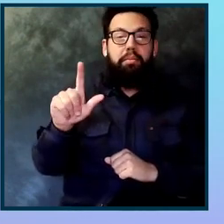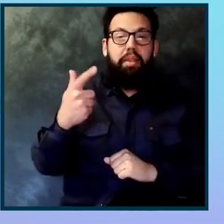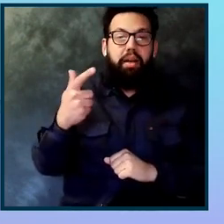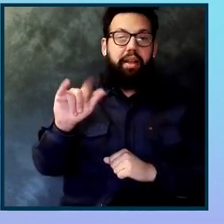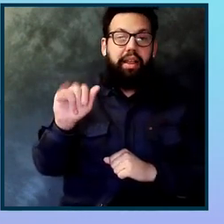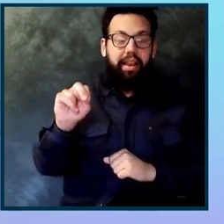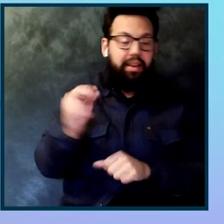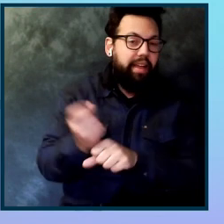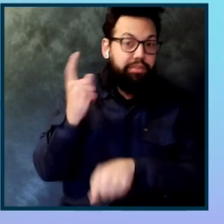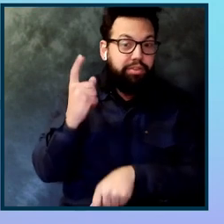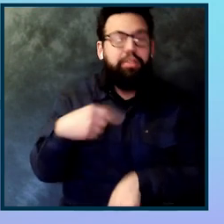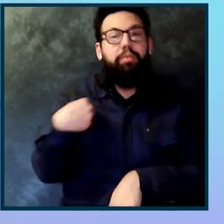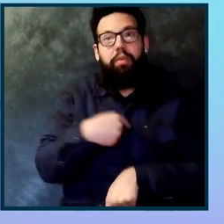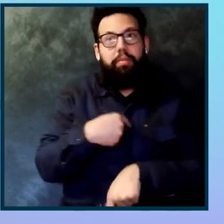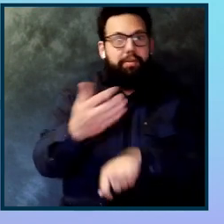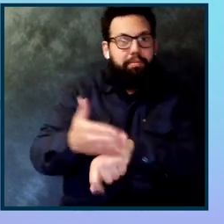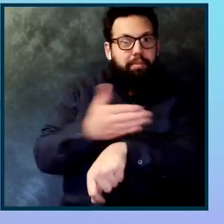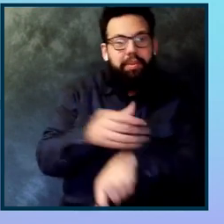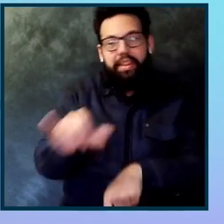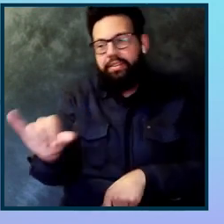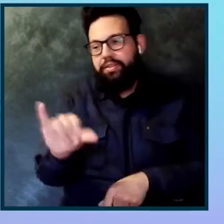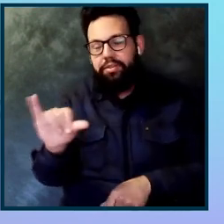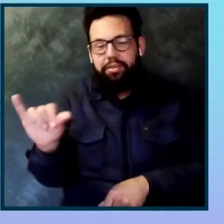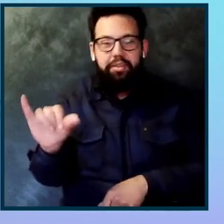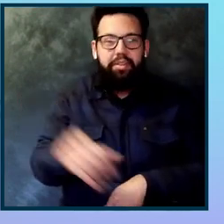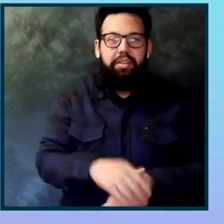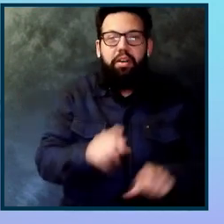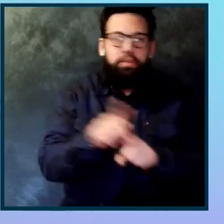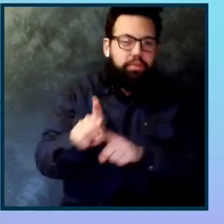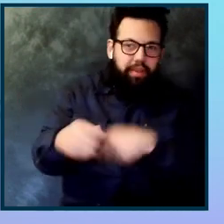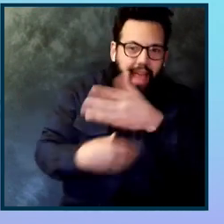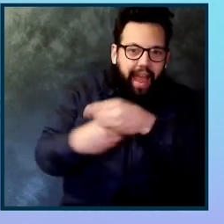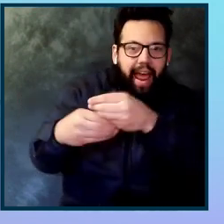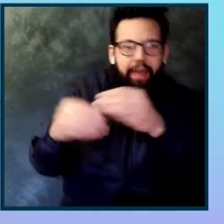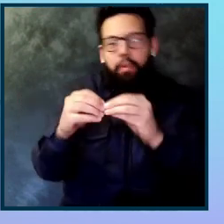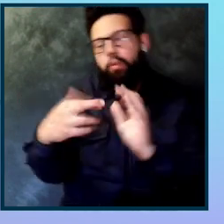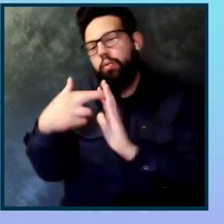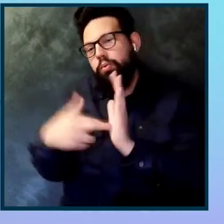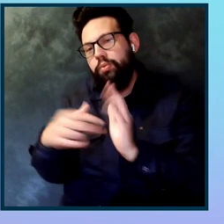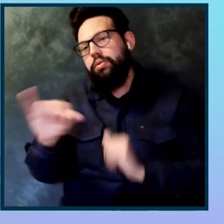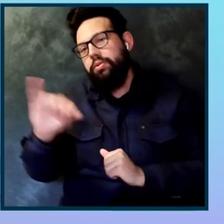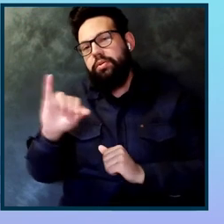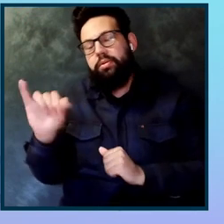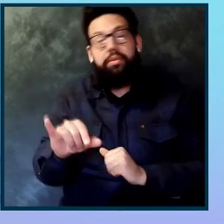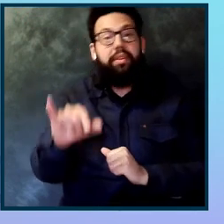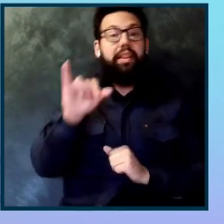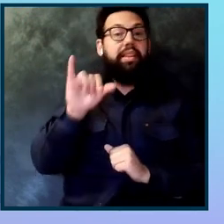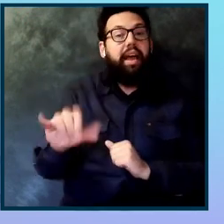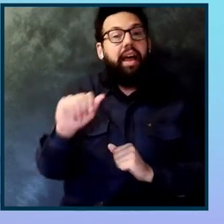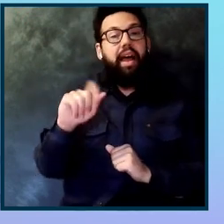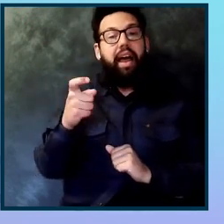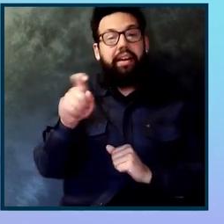We added comprehensive Angular support and significantly enhanced the rules over the course of the year. And now, we bring that Axe Core compatible